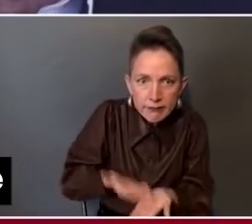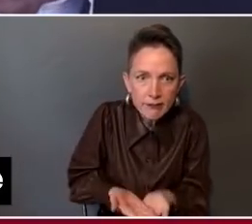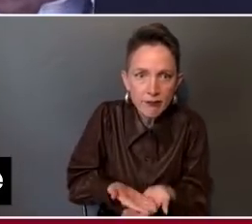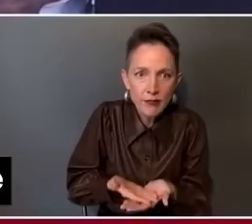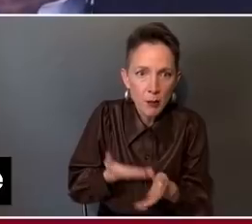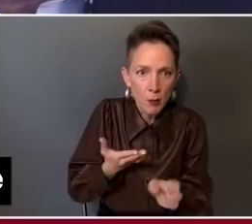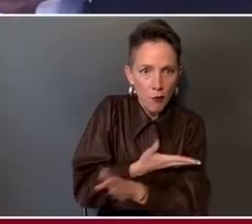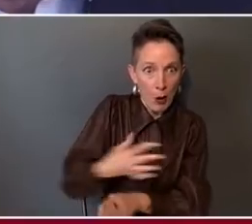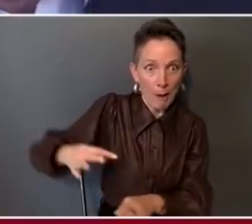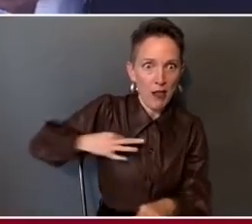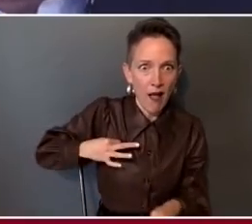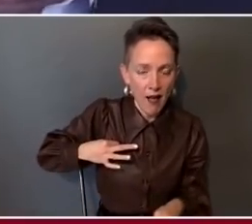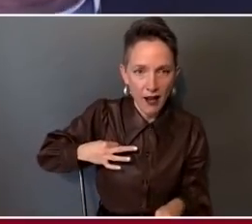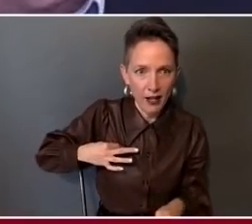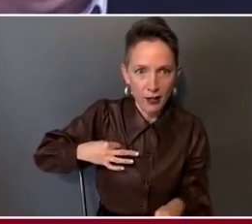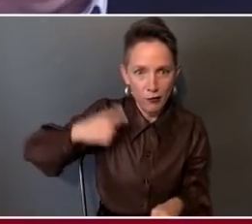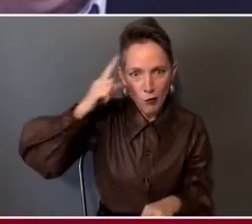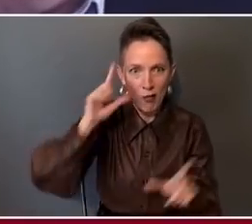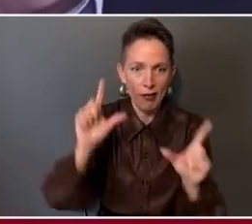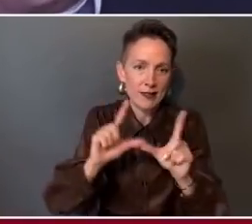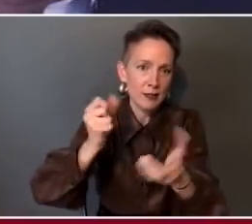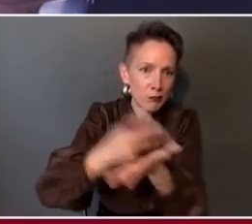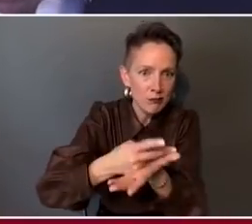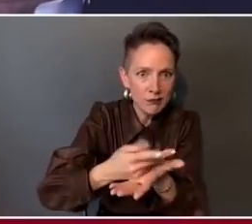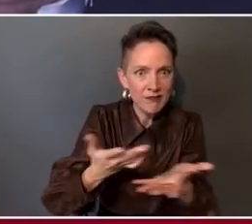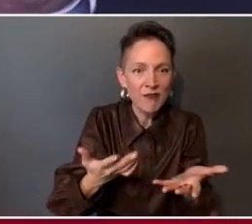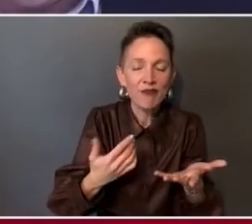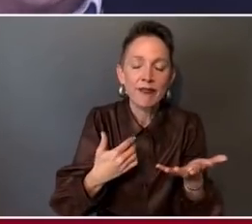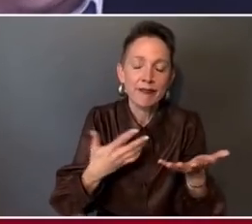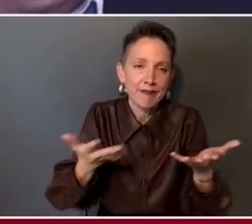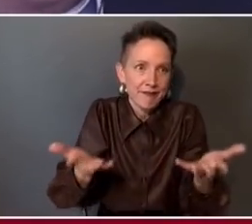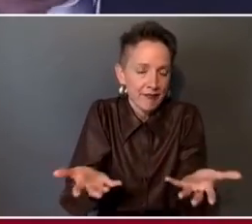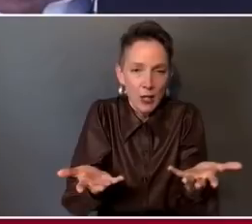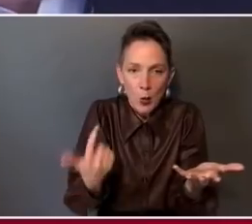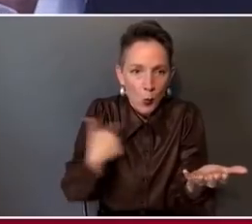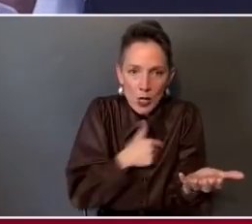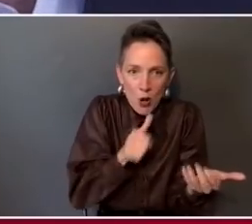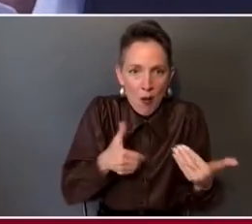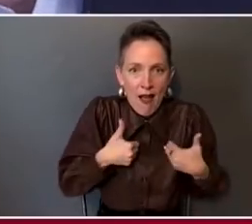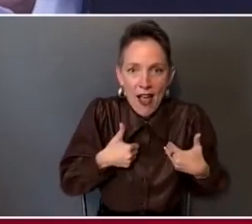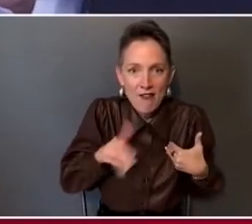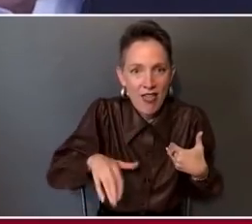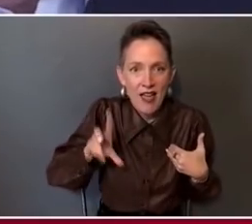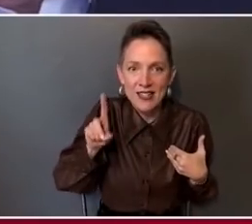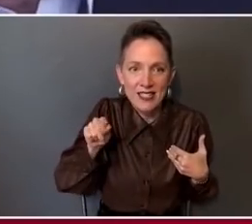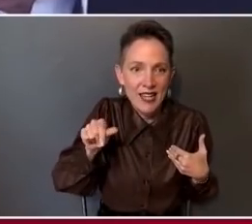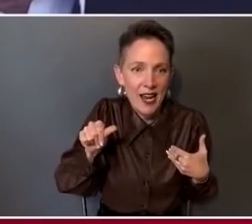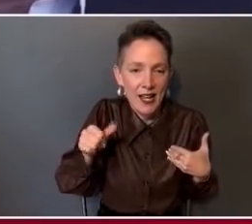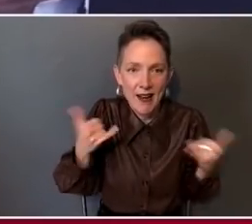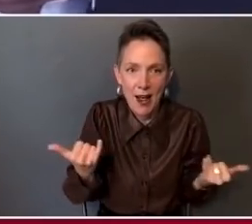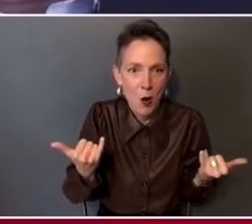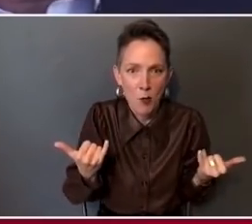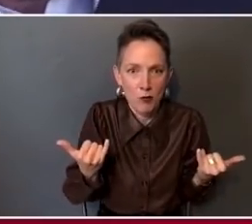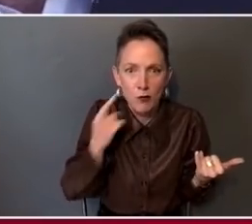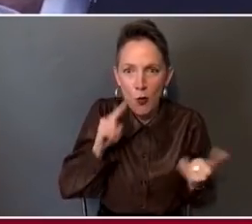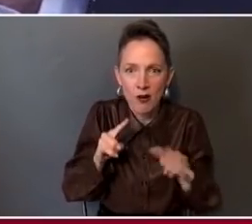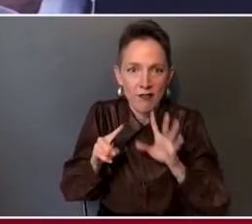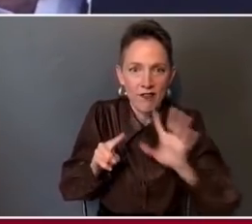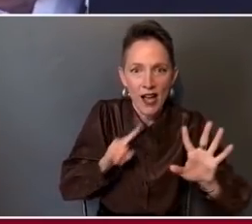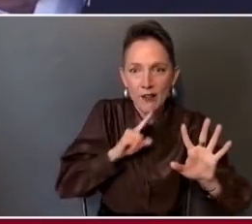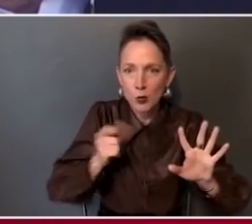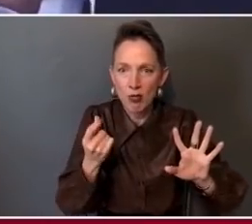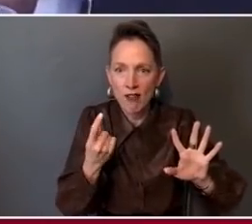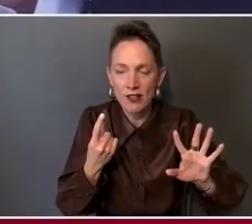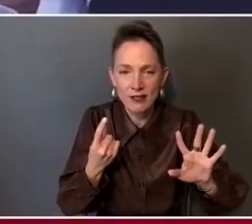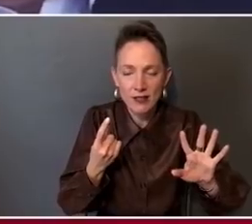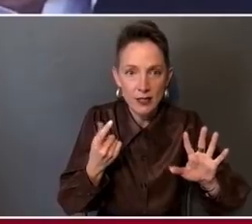would have ever been made to approve the vaccine. Well, you know, I don't have the data right now before me on five to 11-year-olds for what